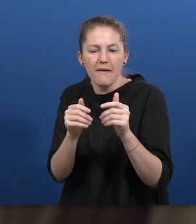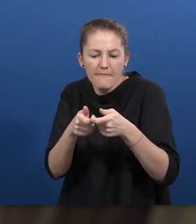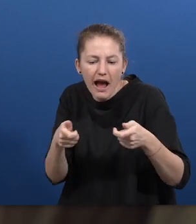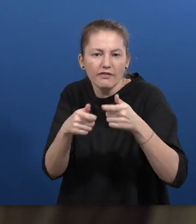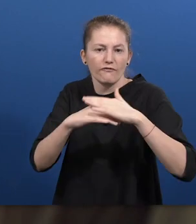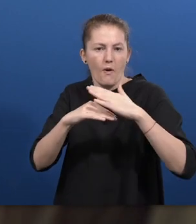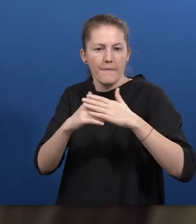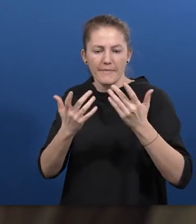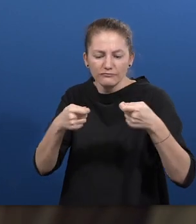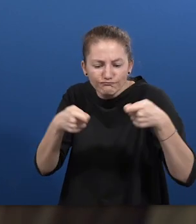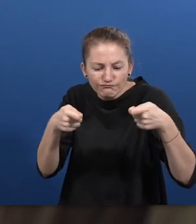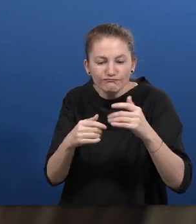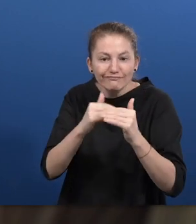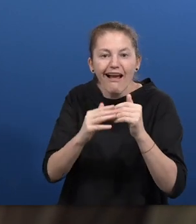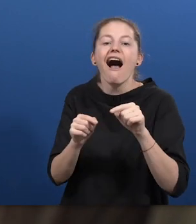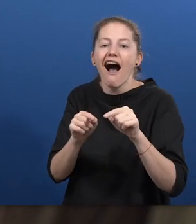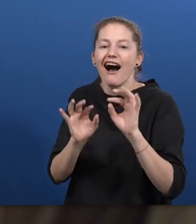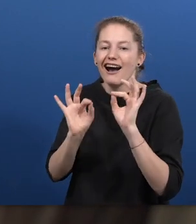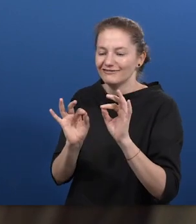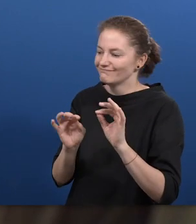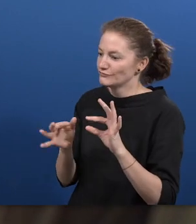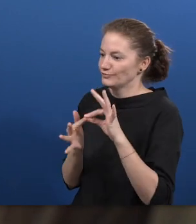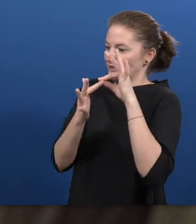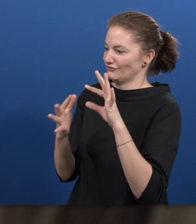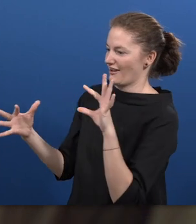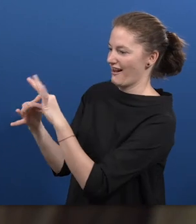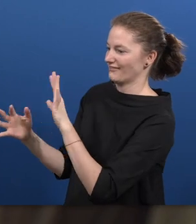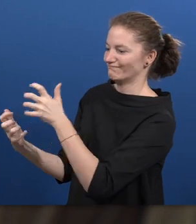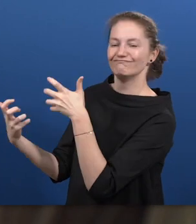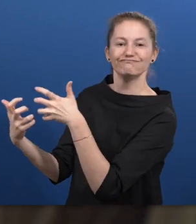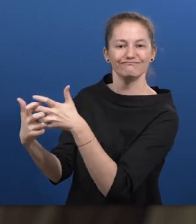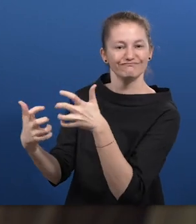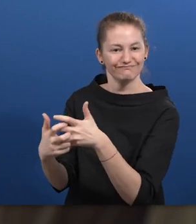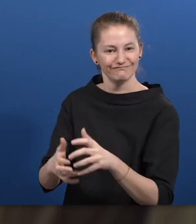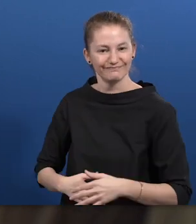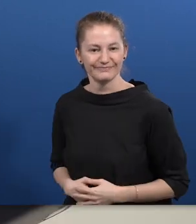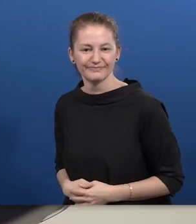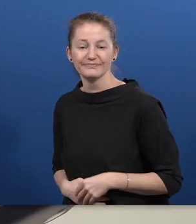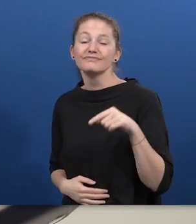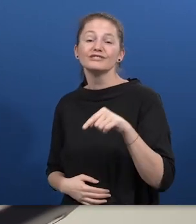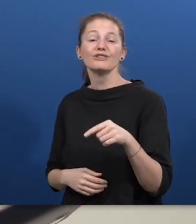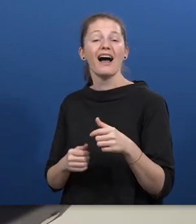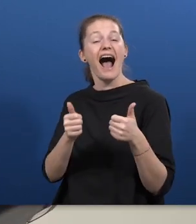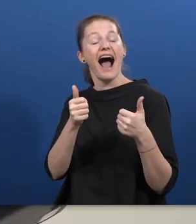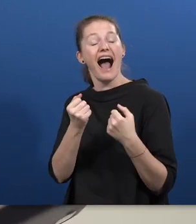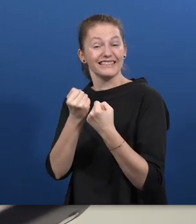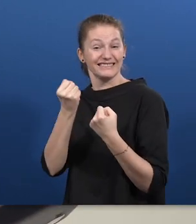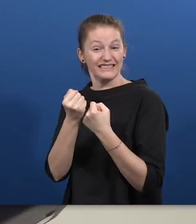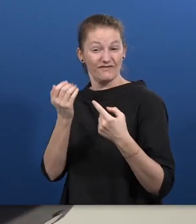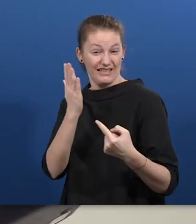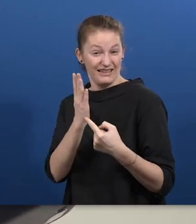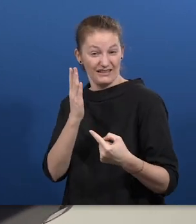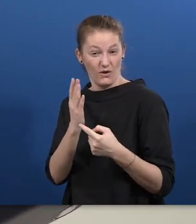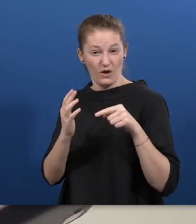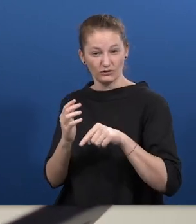We need to build upon that foundation, that platform that they're creating with extra products. One assistive